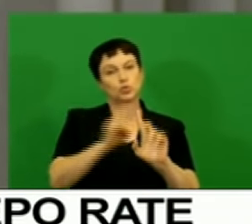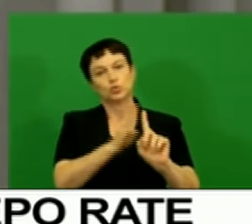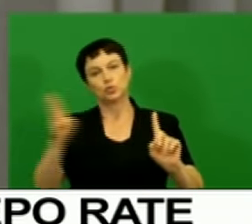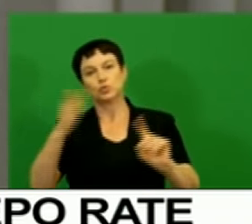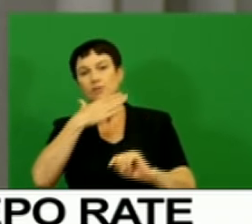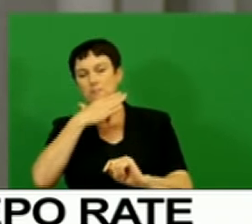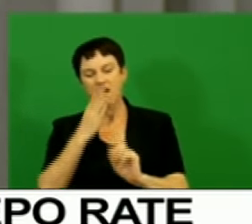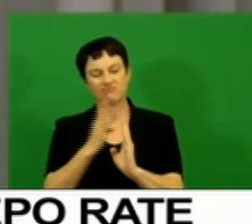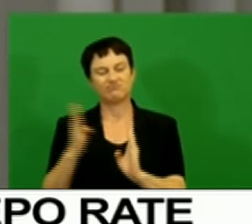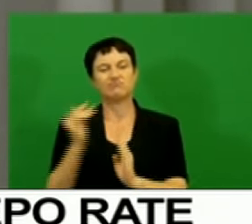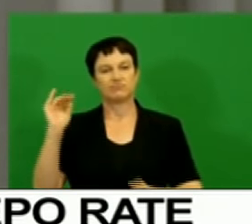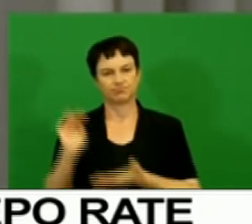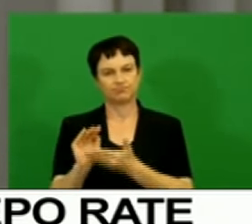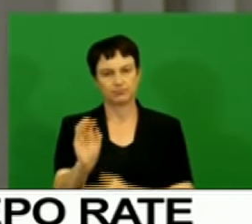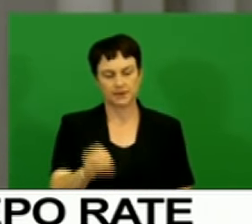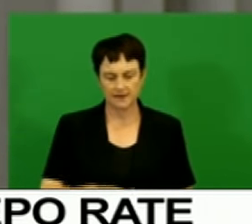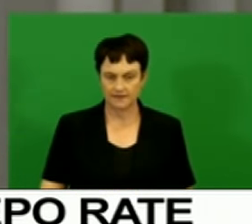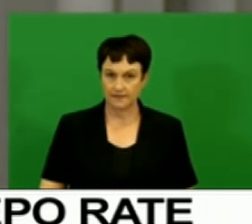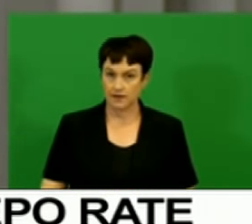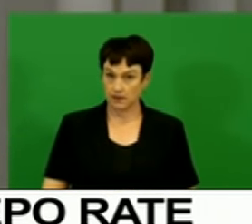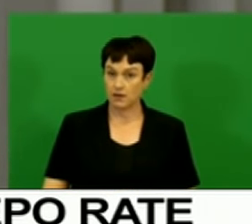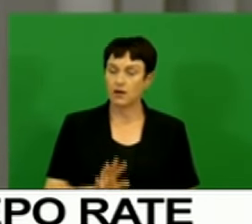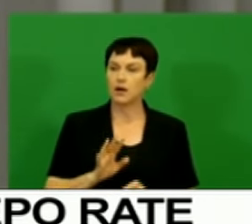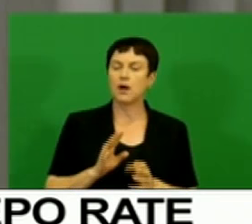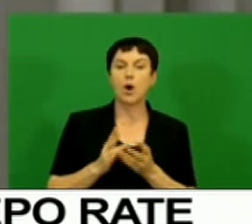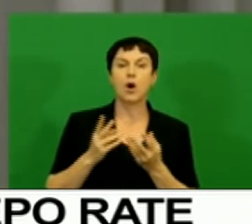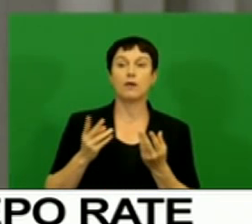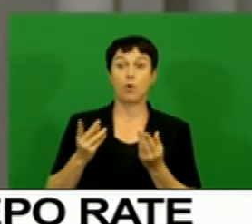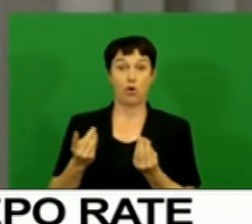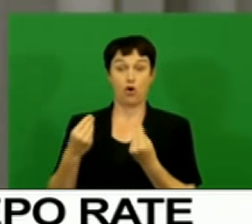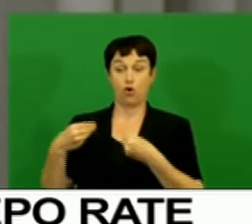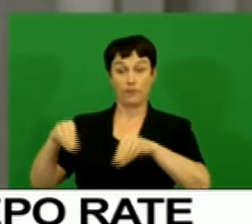strongest decline was seen in mortgage credit extension for commercial property.